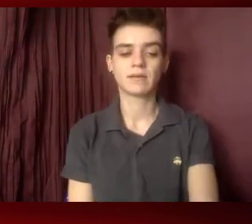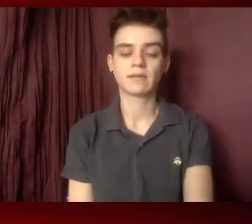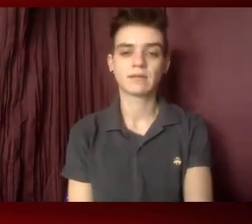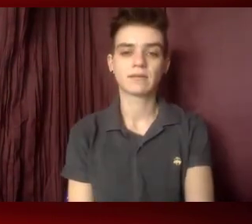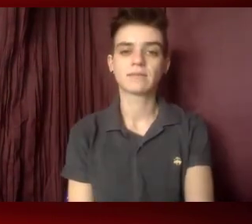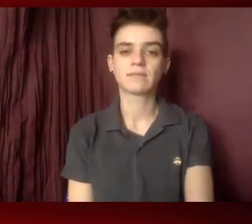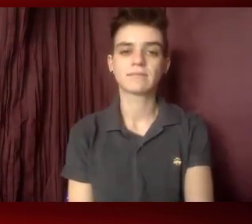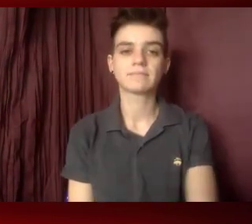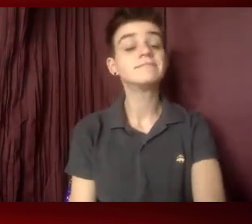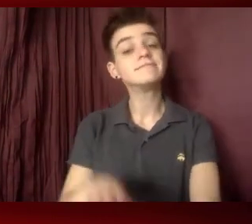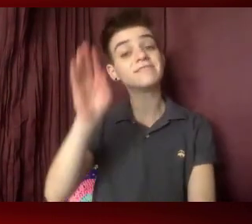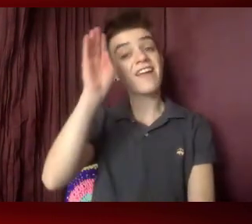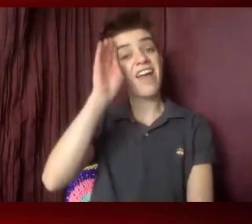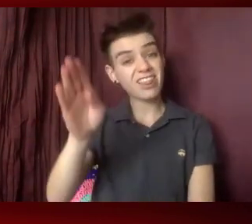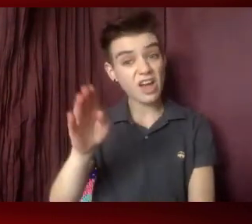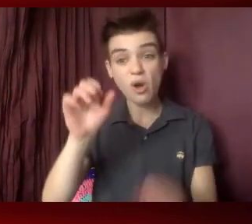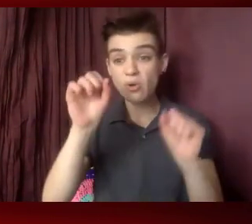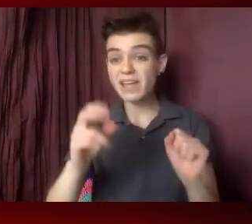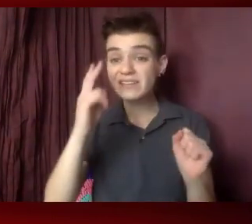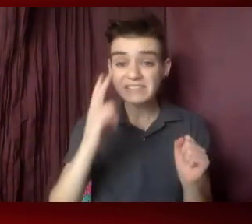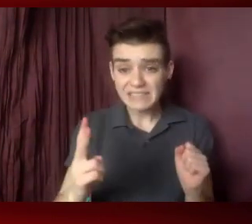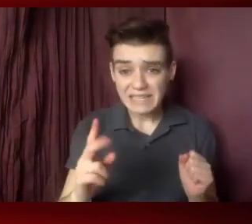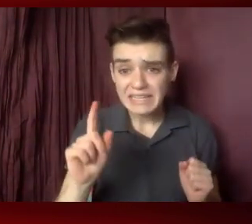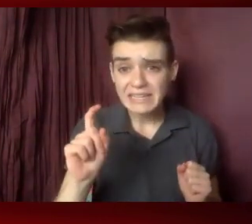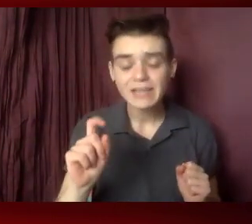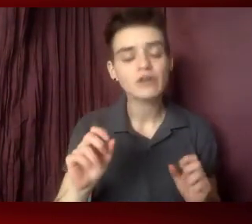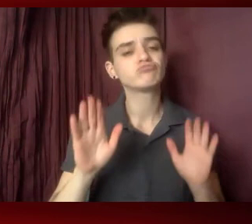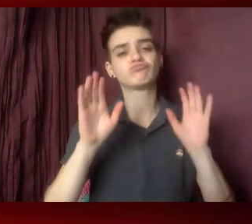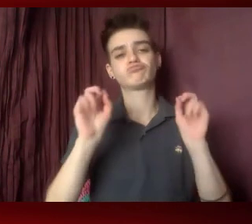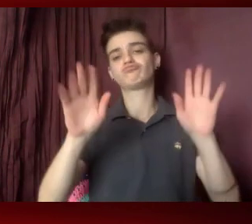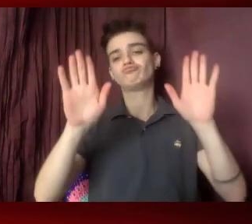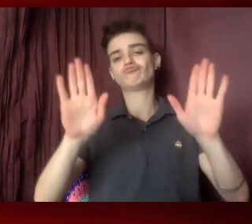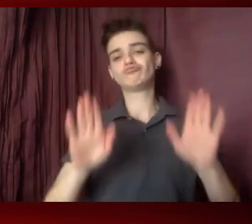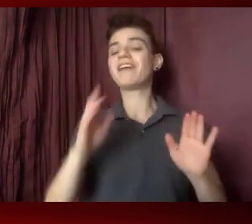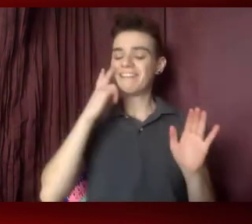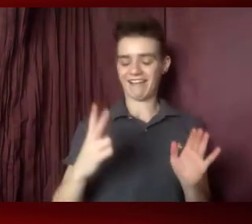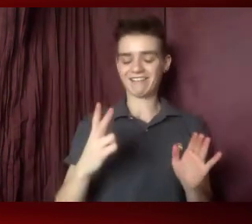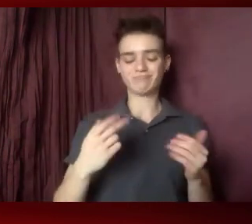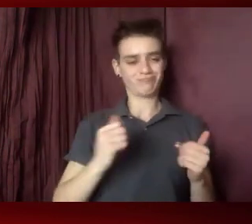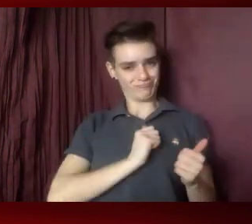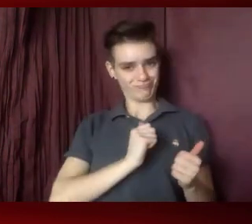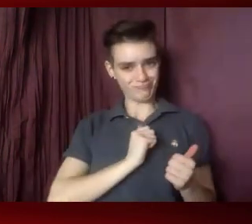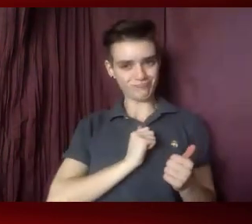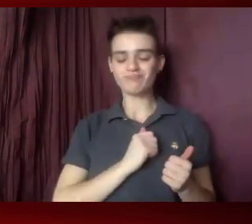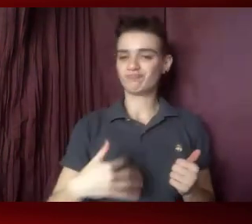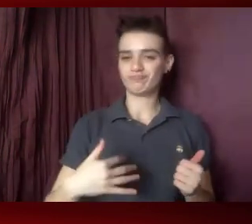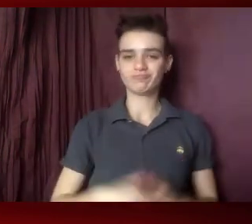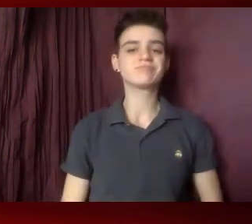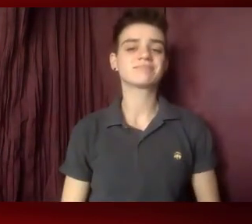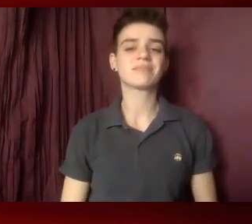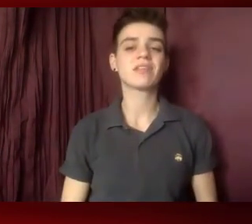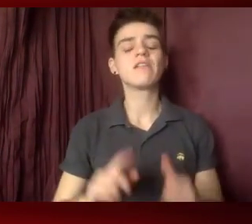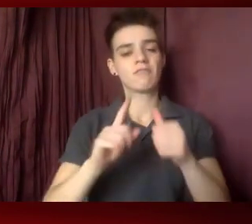Hello, everyone. Can people see me? That's great. Awesome. I can see myself even. First off, I want to